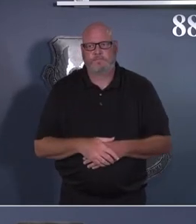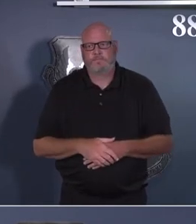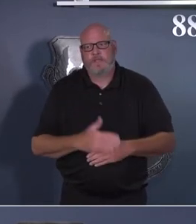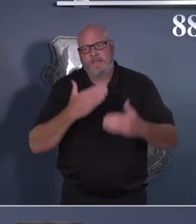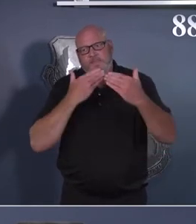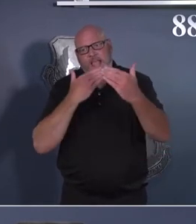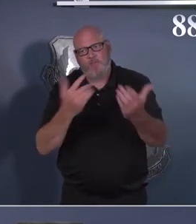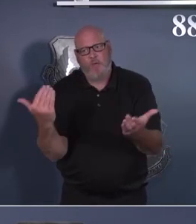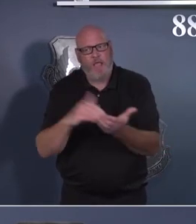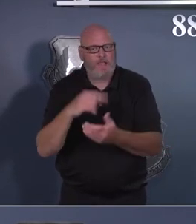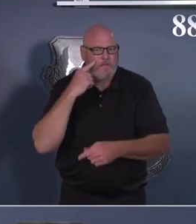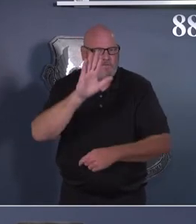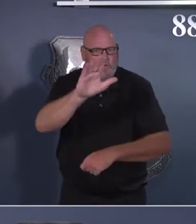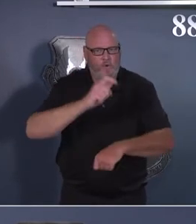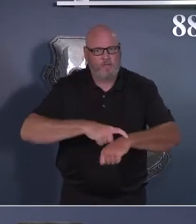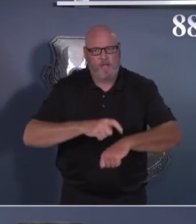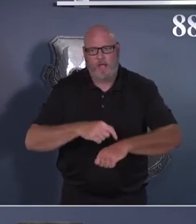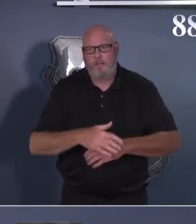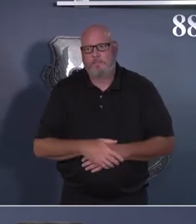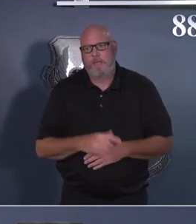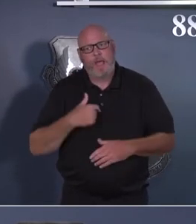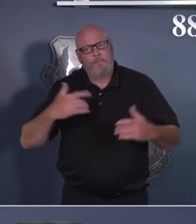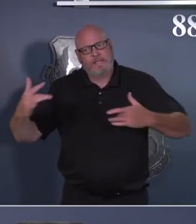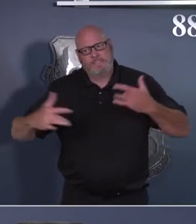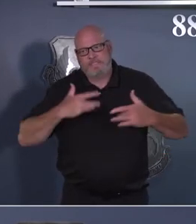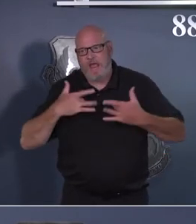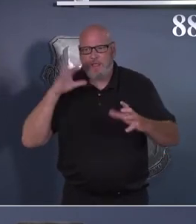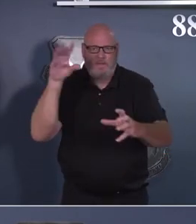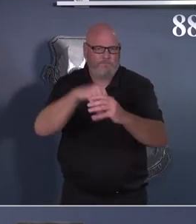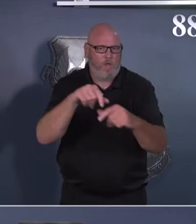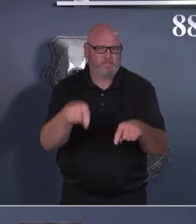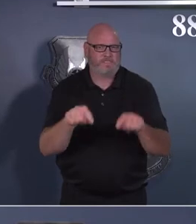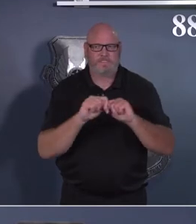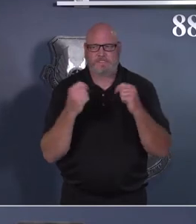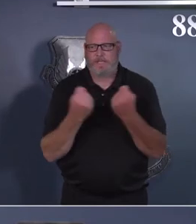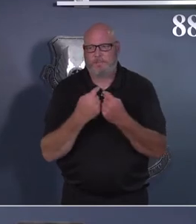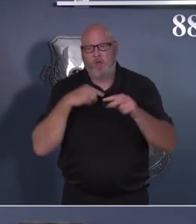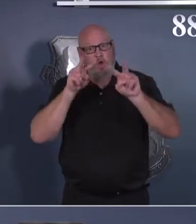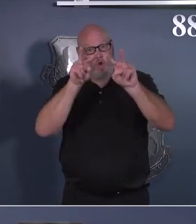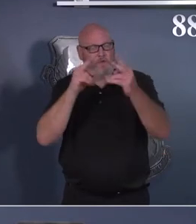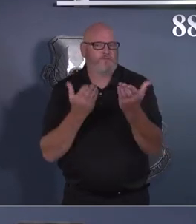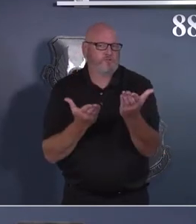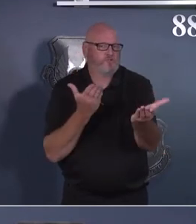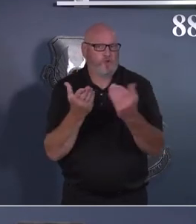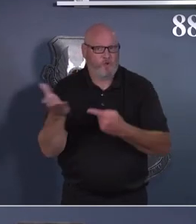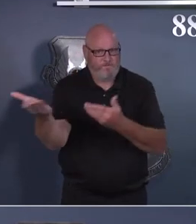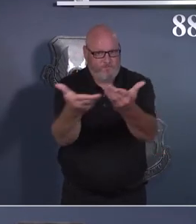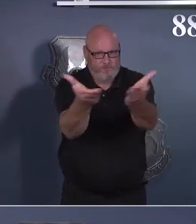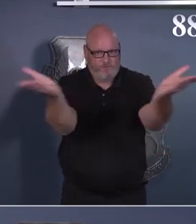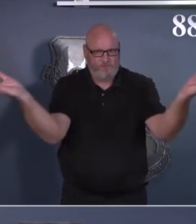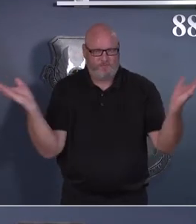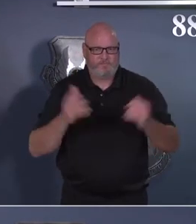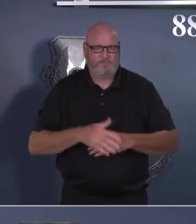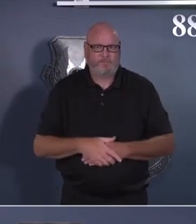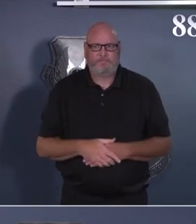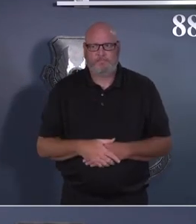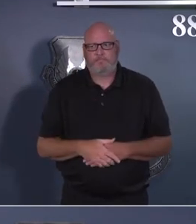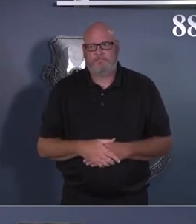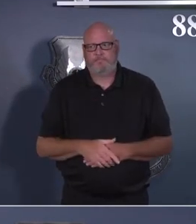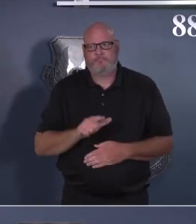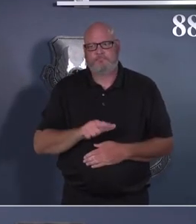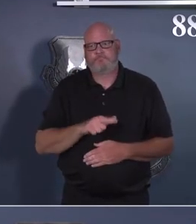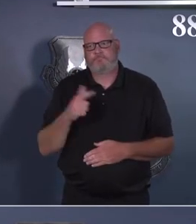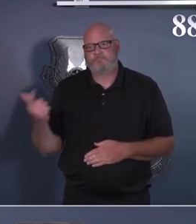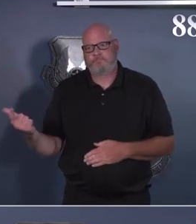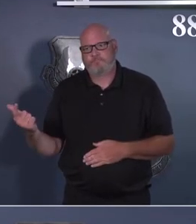be a part of the team, and I look forward to working and serving many of you over the next several years. Thank you. Next, following me will be Mr. Leingang,